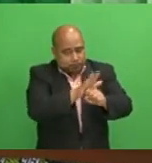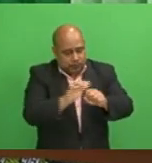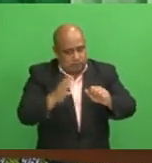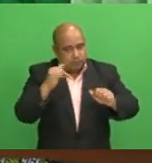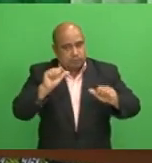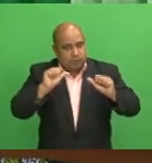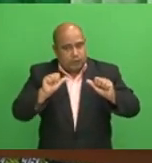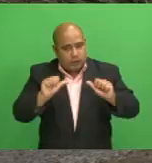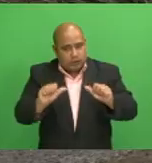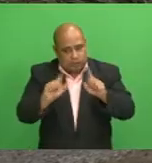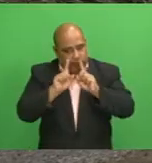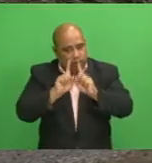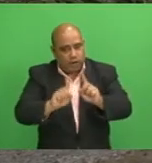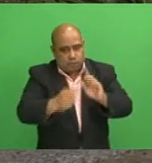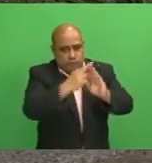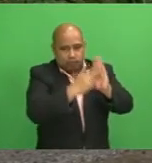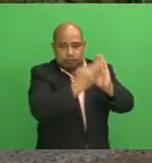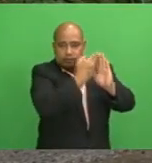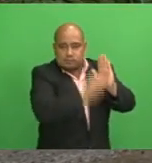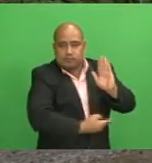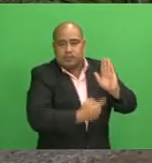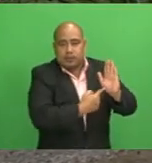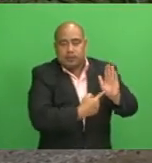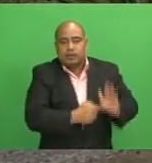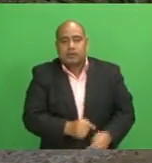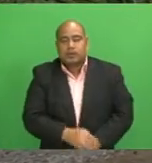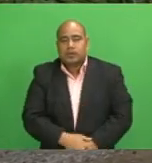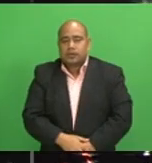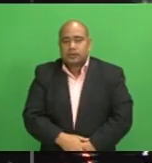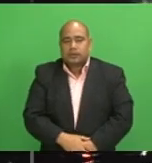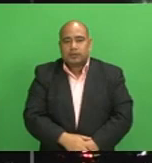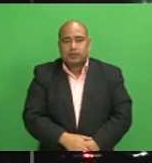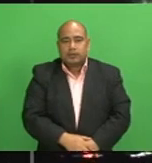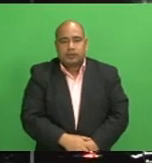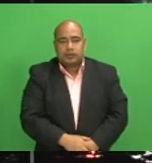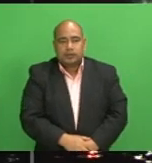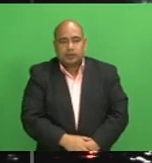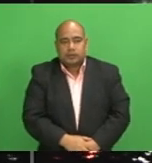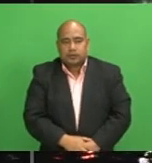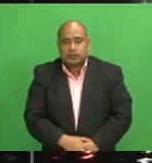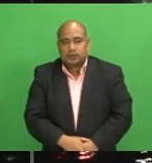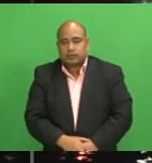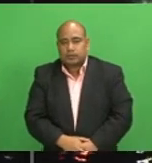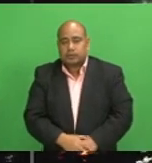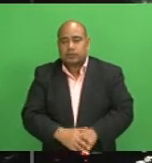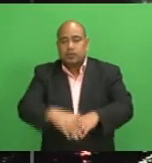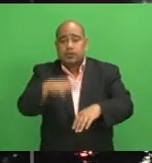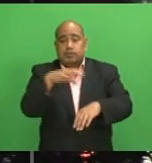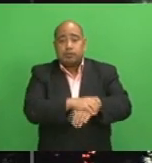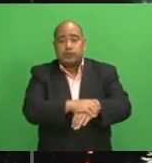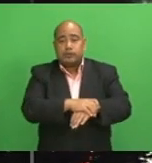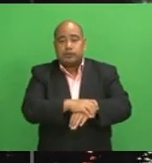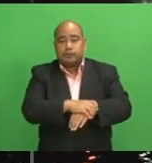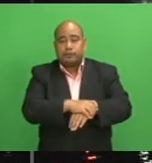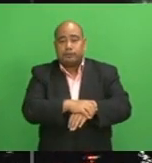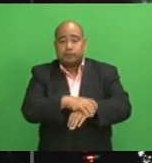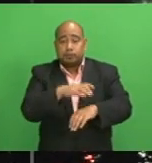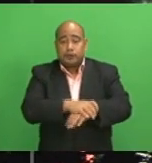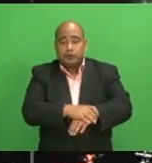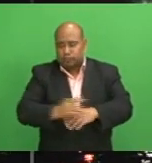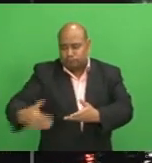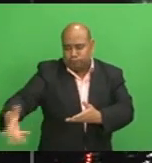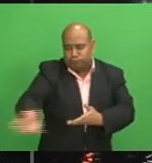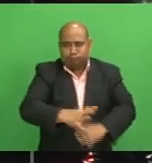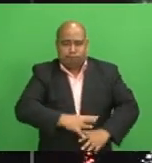avoid re-emergence. Philippe Naikaso, FBC News. Police are confident that they have collected enough intel to